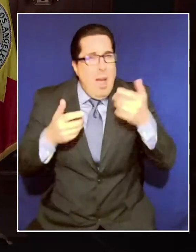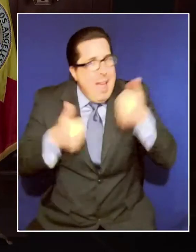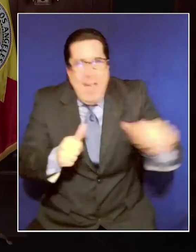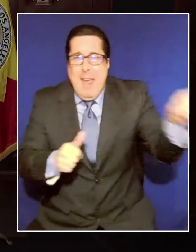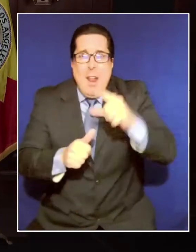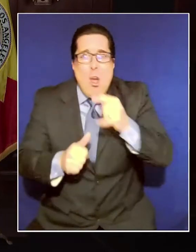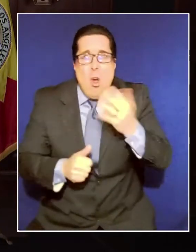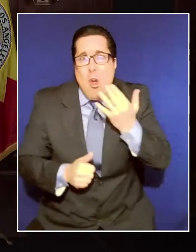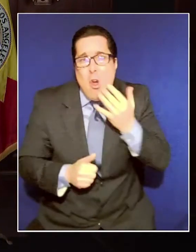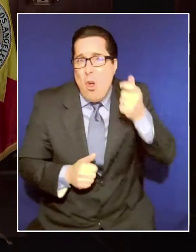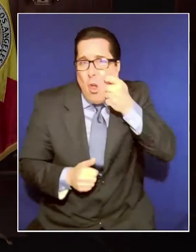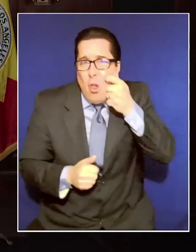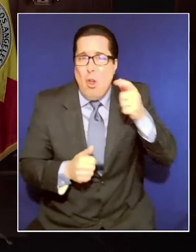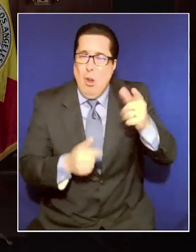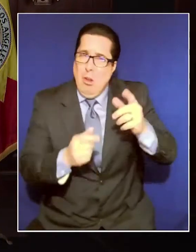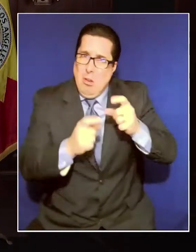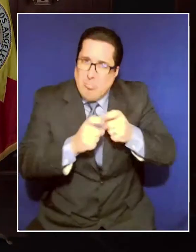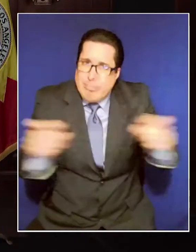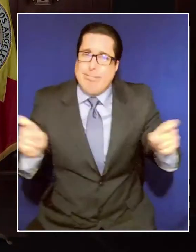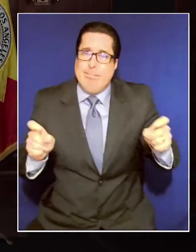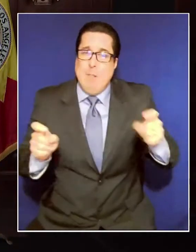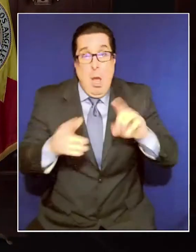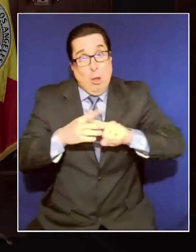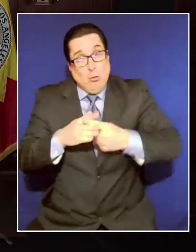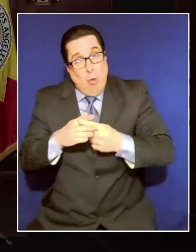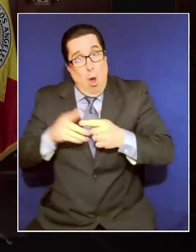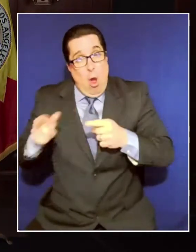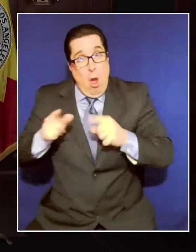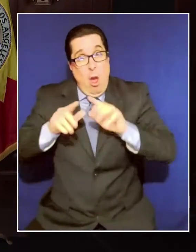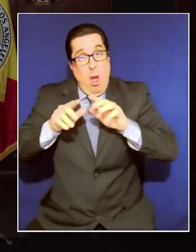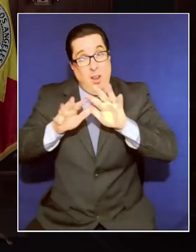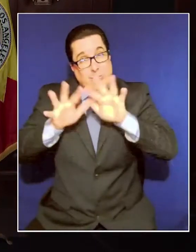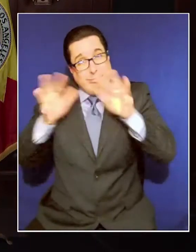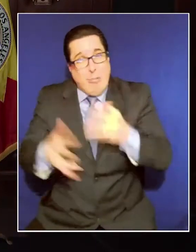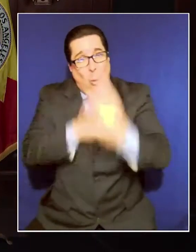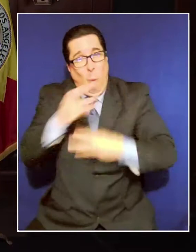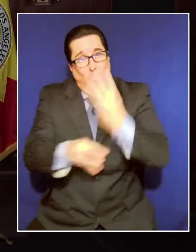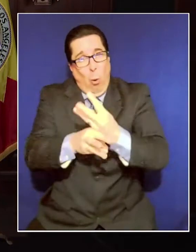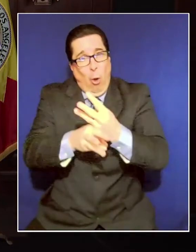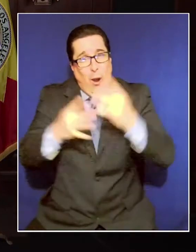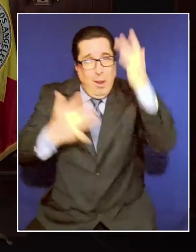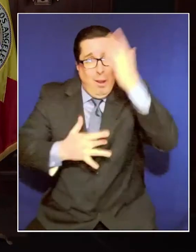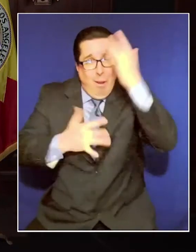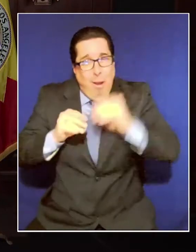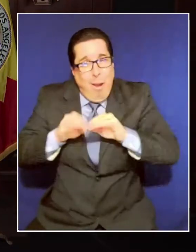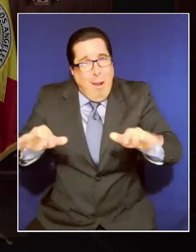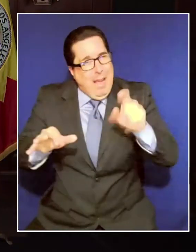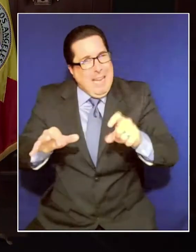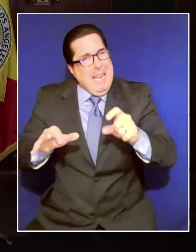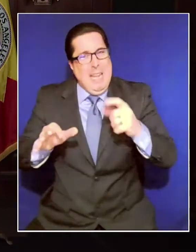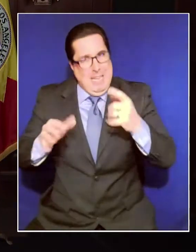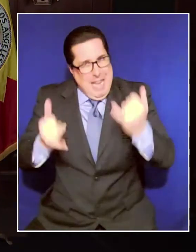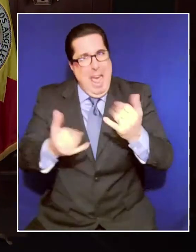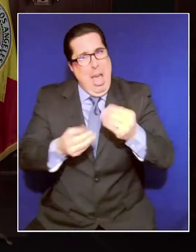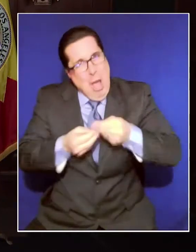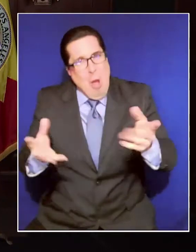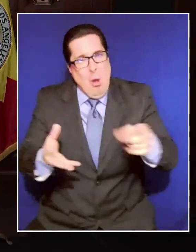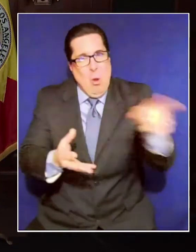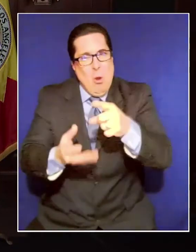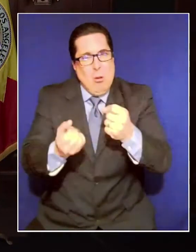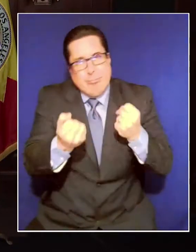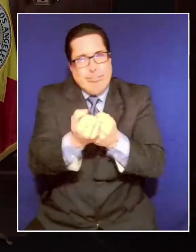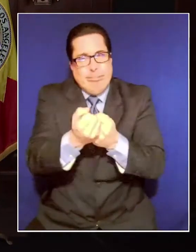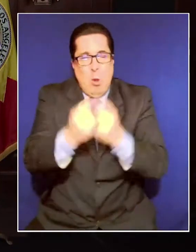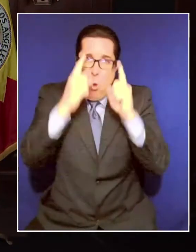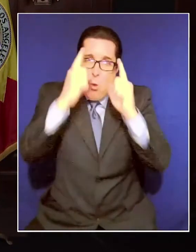communities at the beginning of this pandemic. So last week, we launched a pilot program to help us meet that mission by bringing mobile